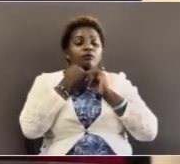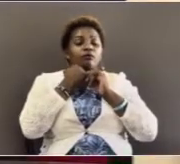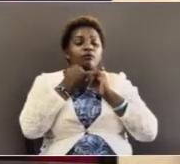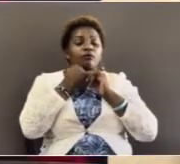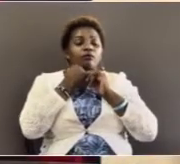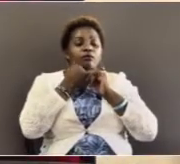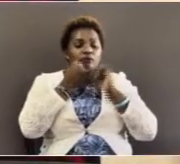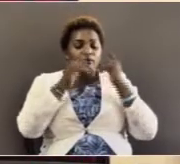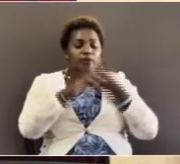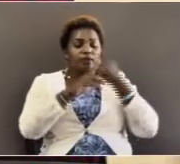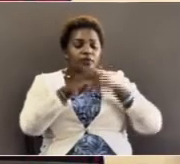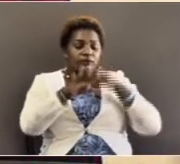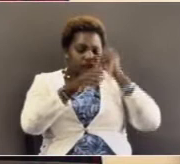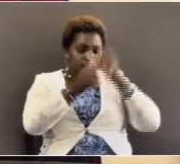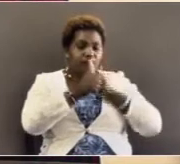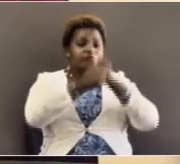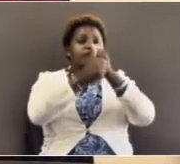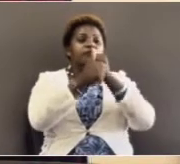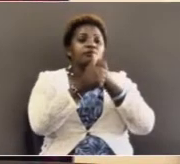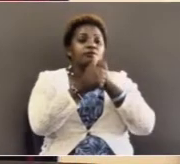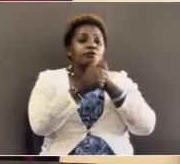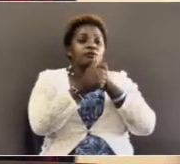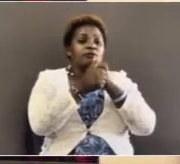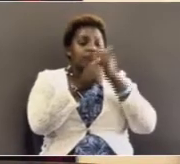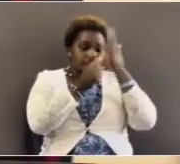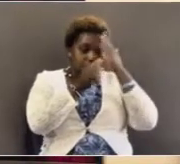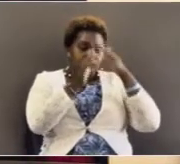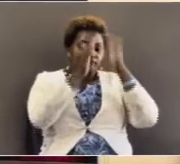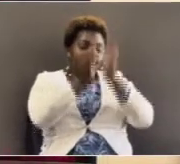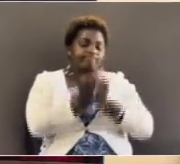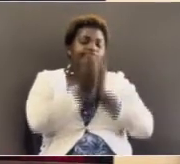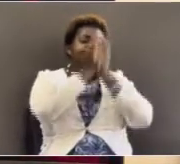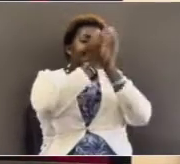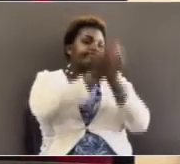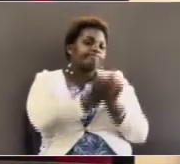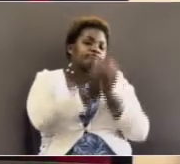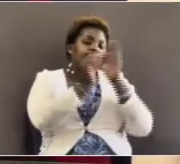Yes, the disciples rowing on the boat